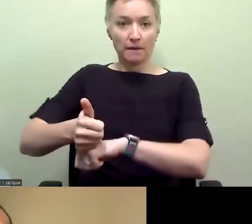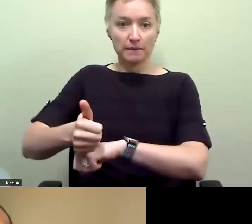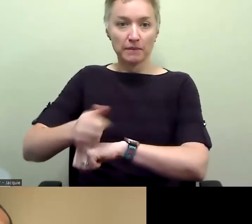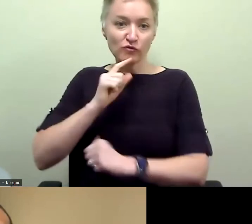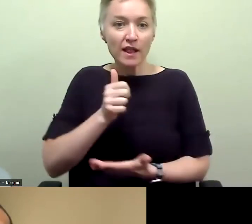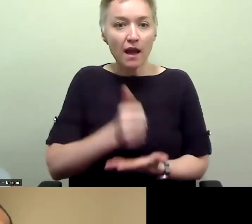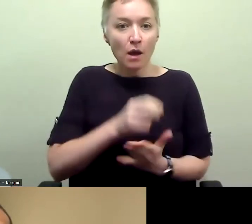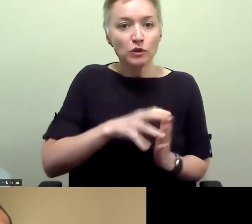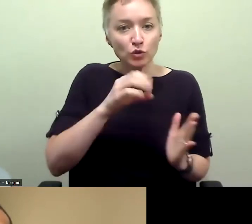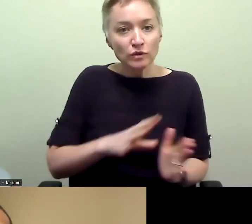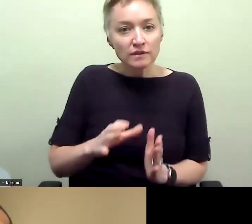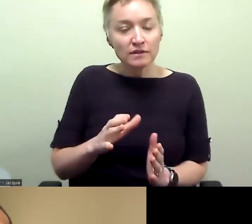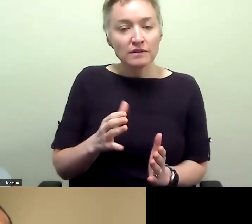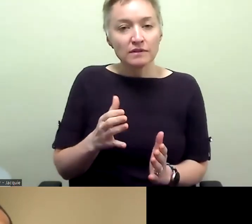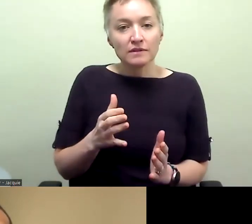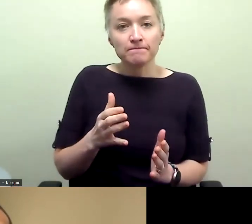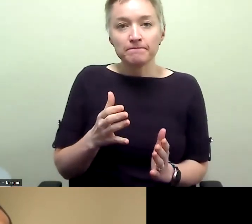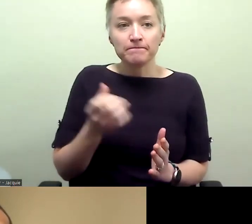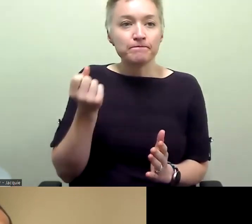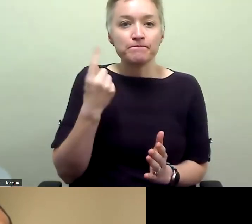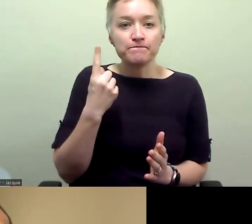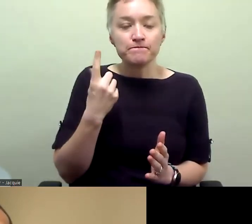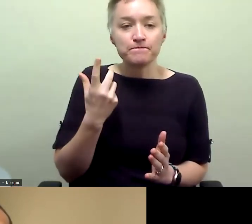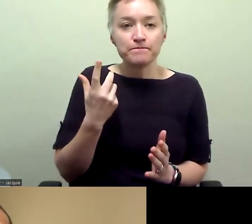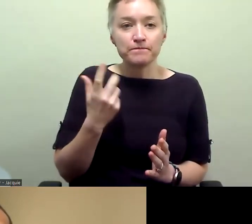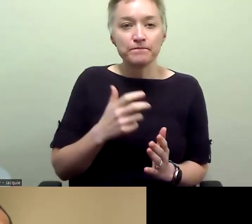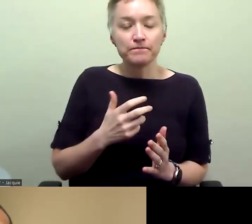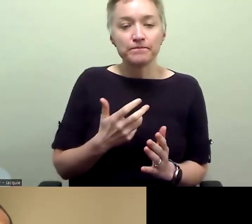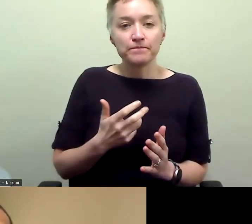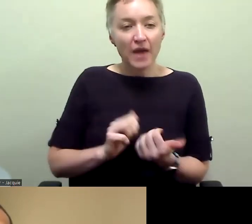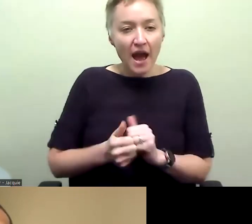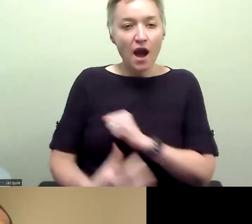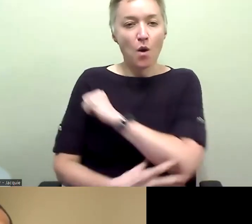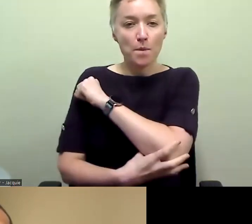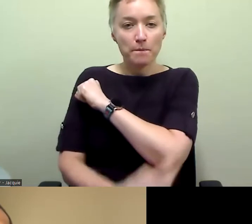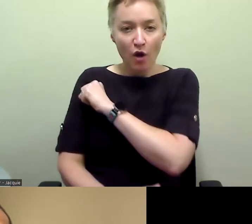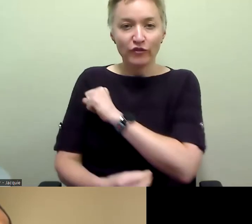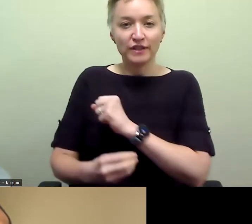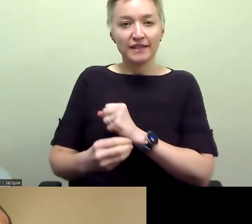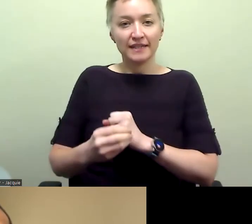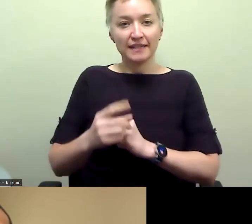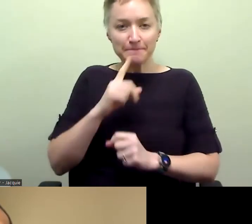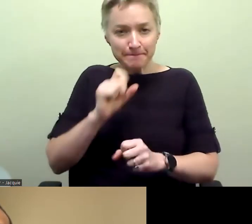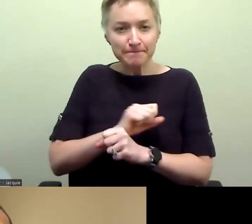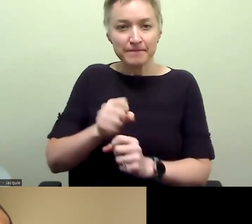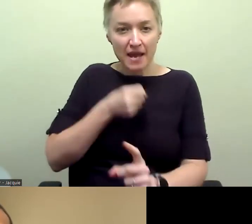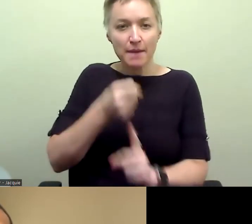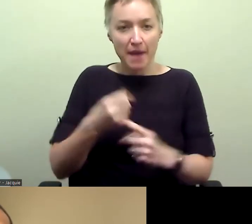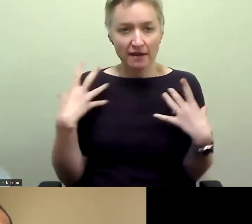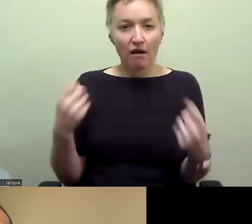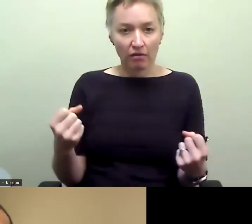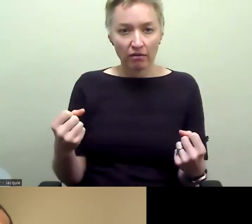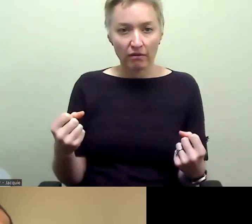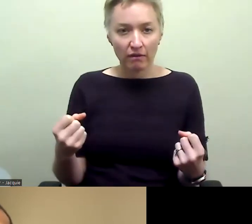understand how, um, poverty really impacts health, wellness,